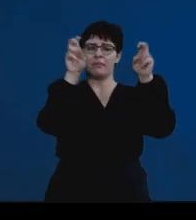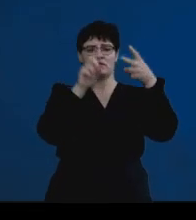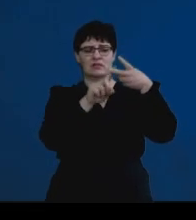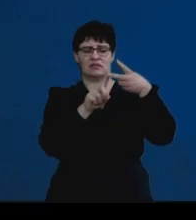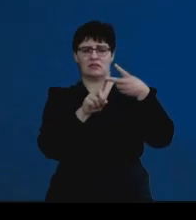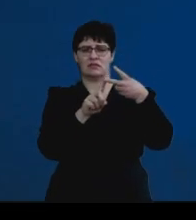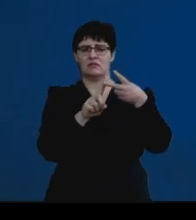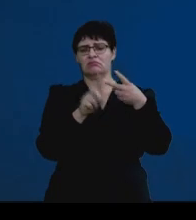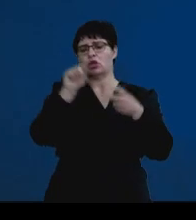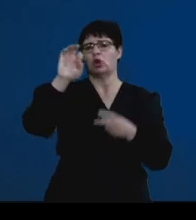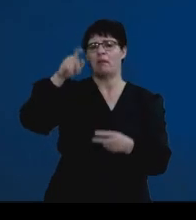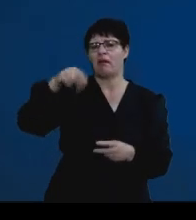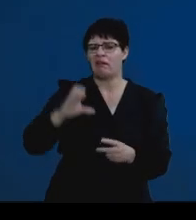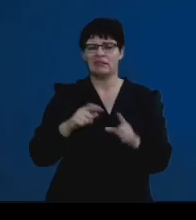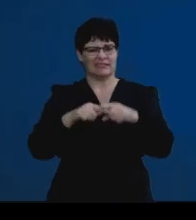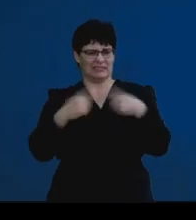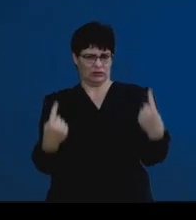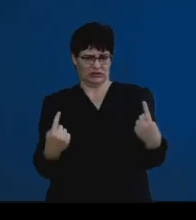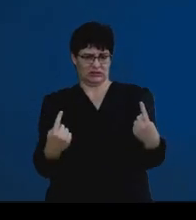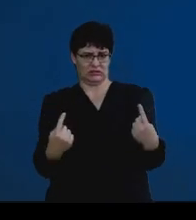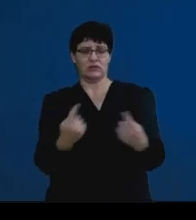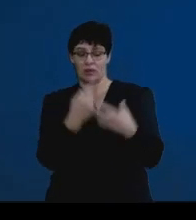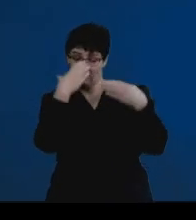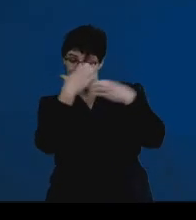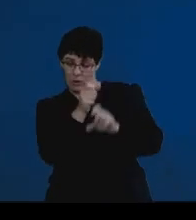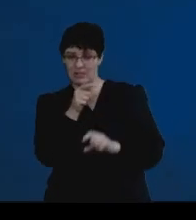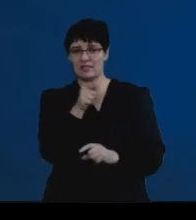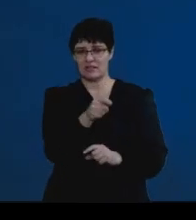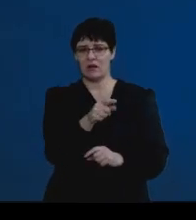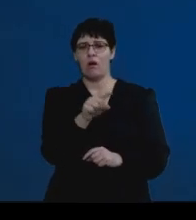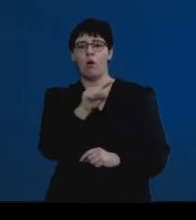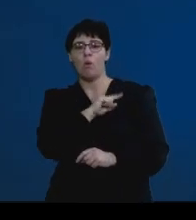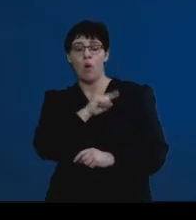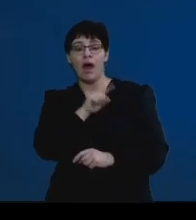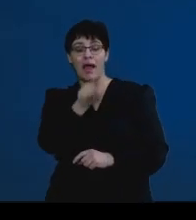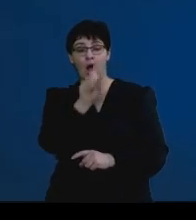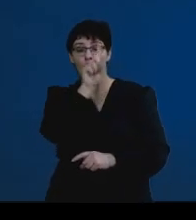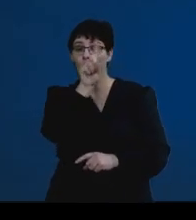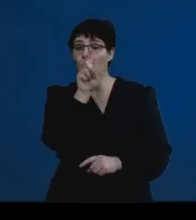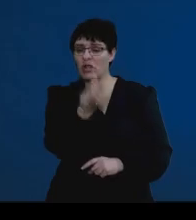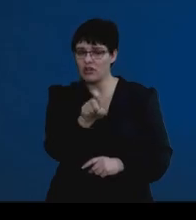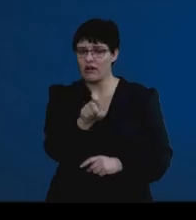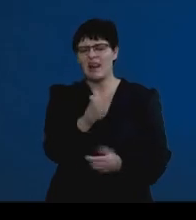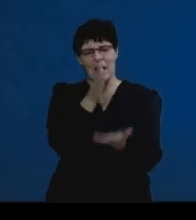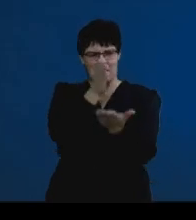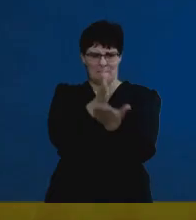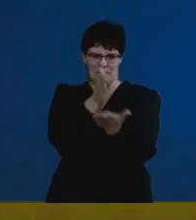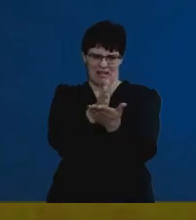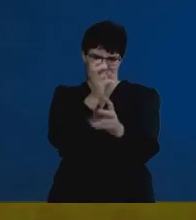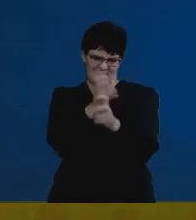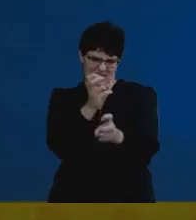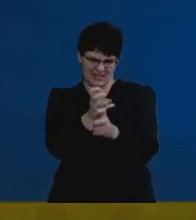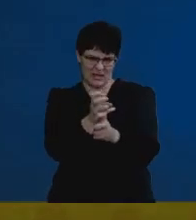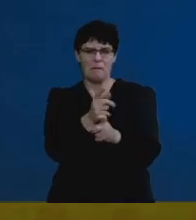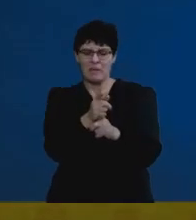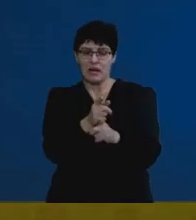And so pay special attention to this section because these are your questions that are the middle order, which are a